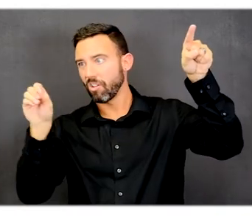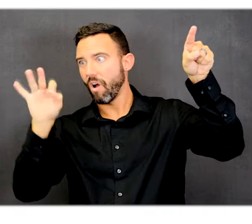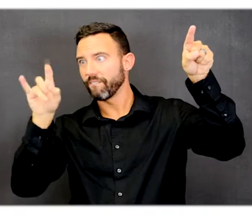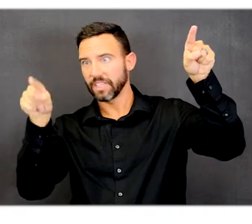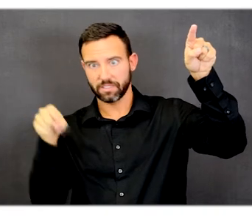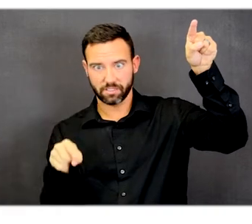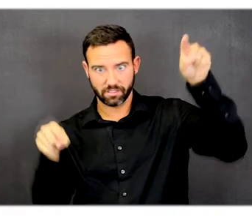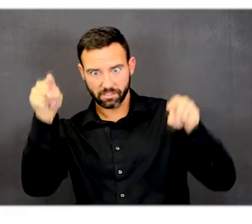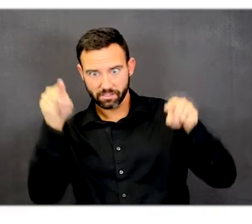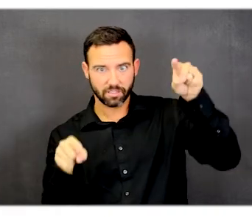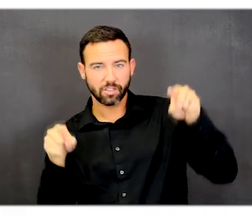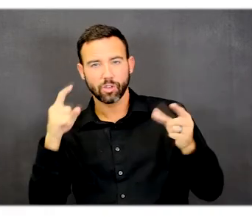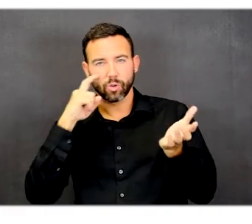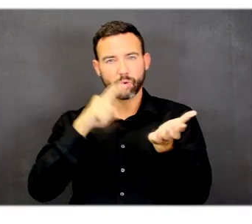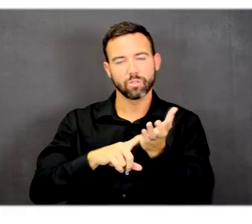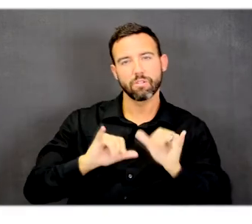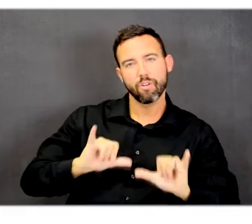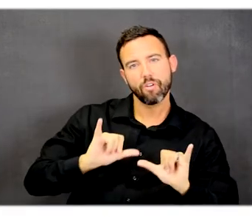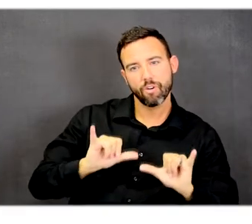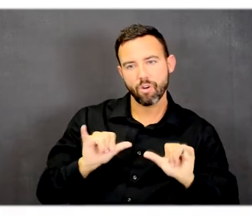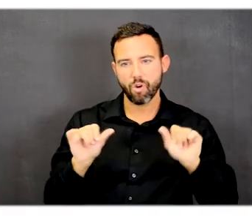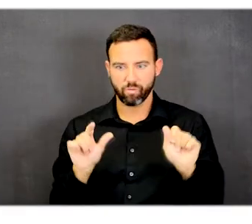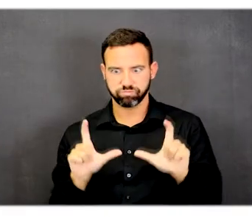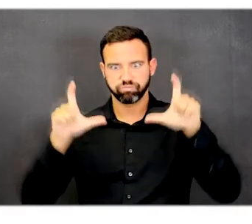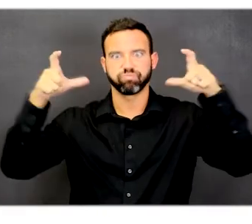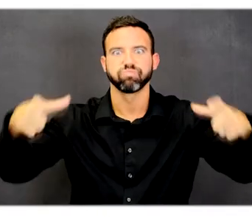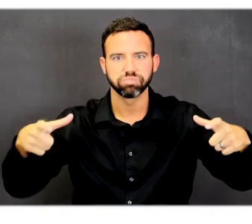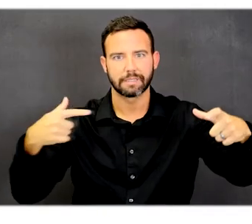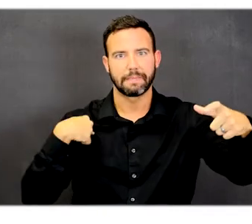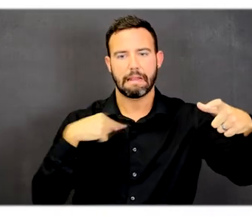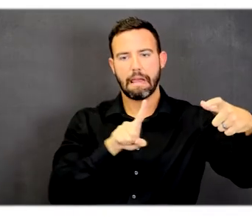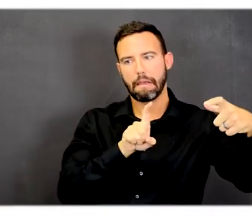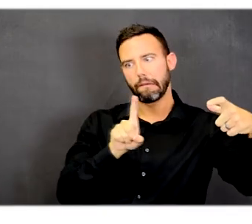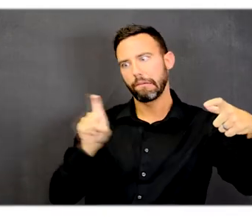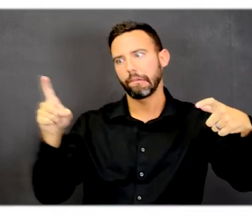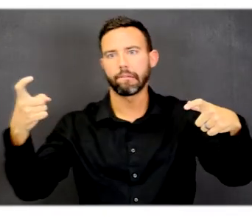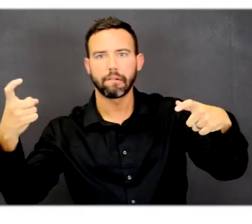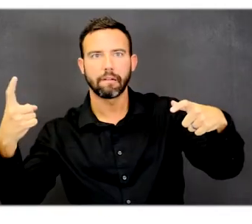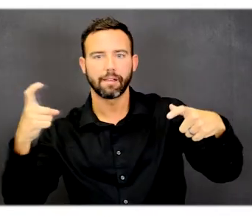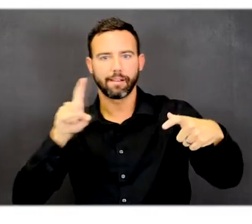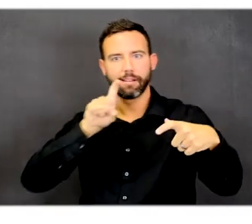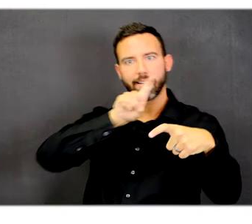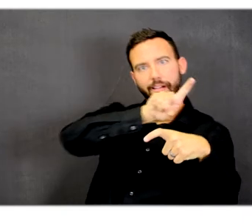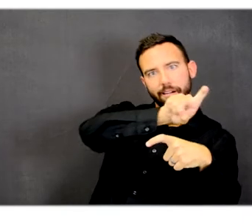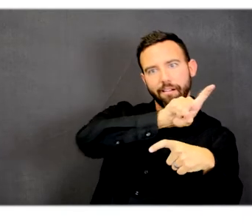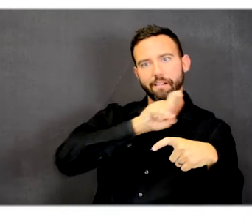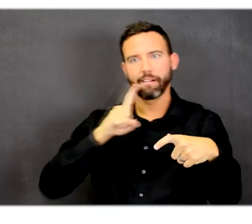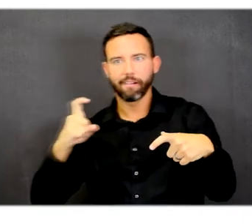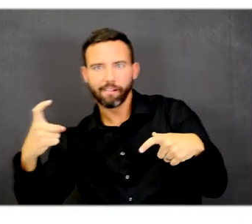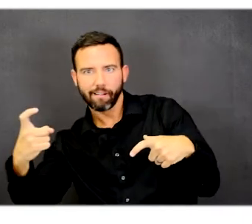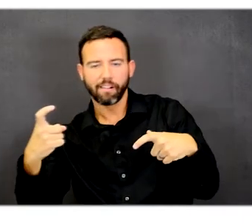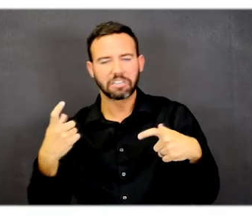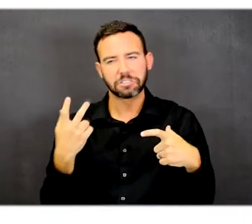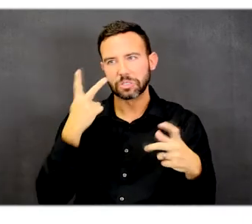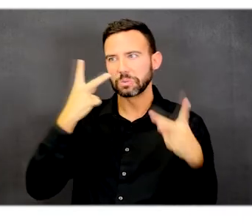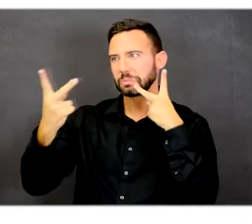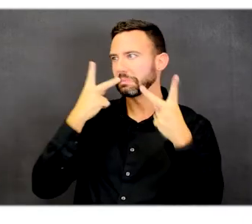between circulation paths and a building that more natural landscapes outside of that area.